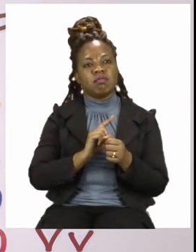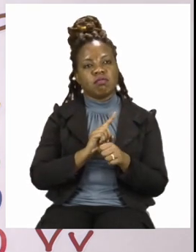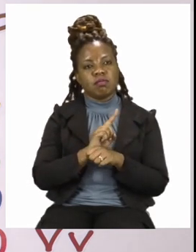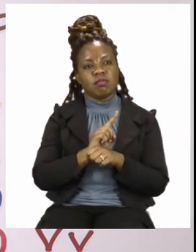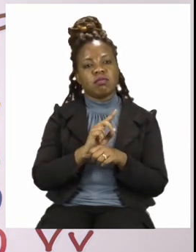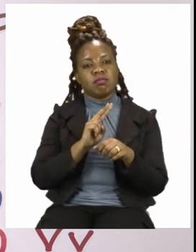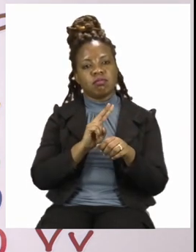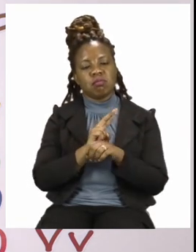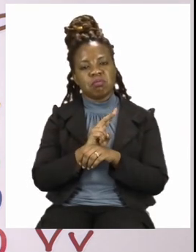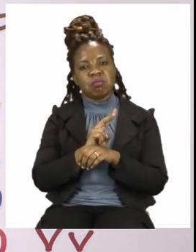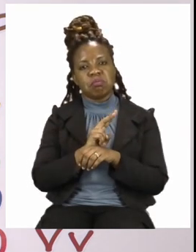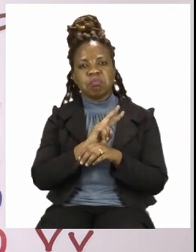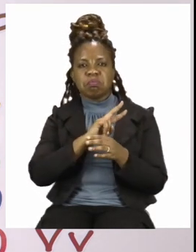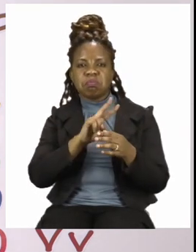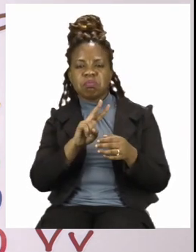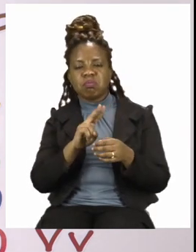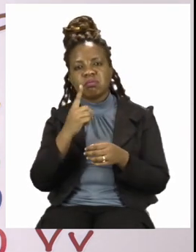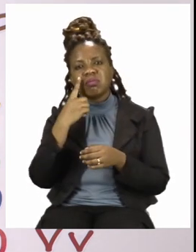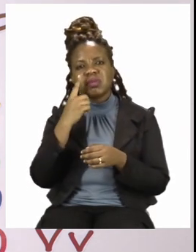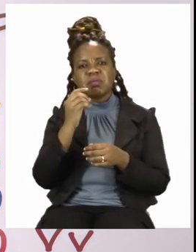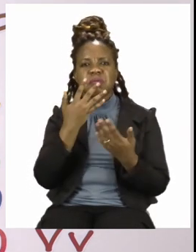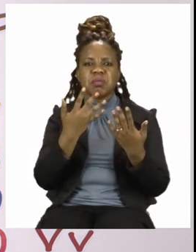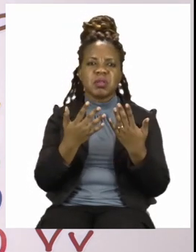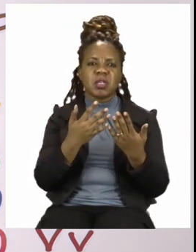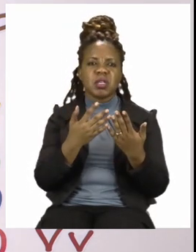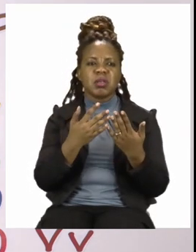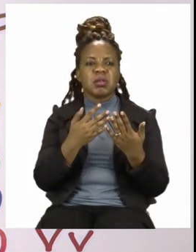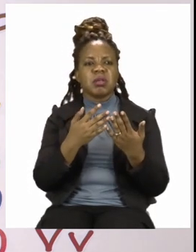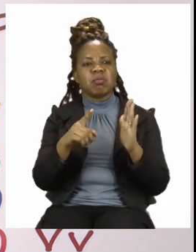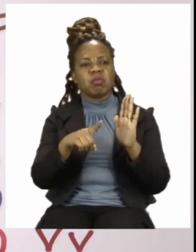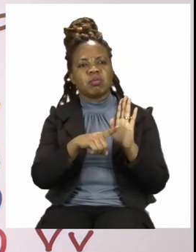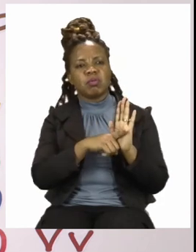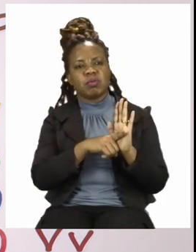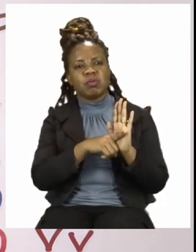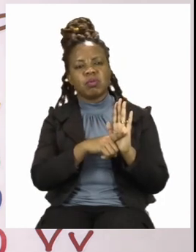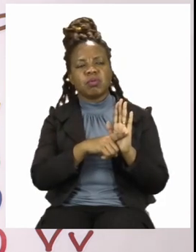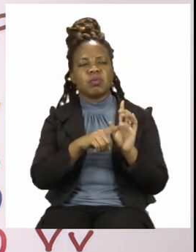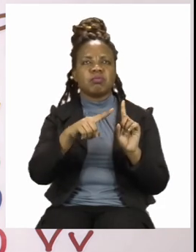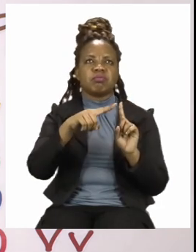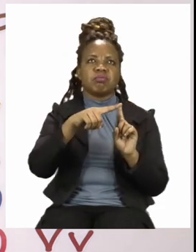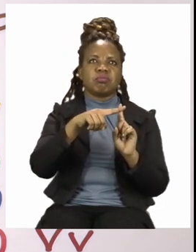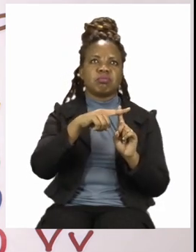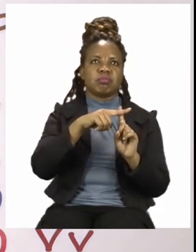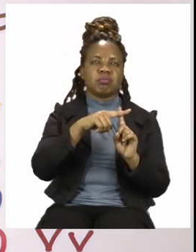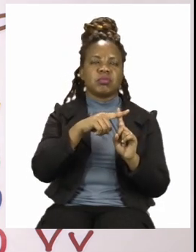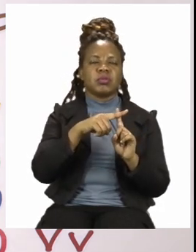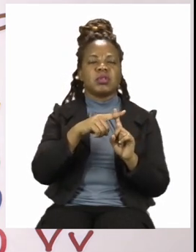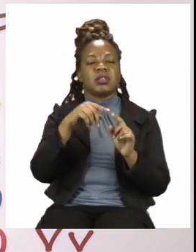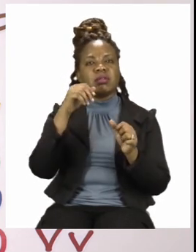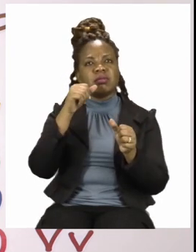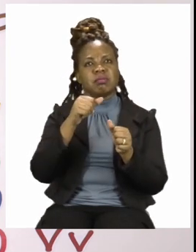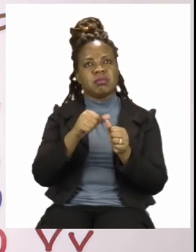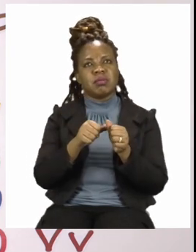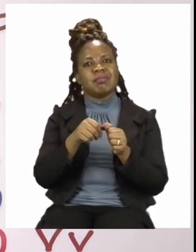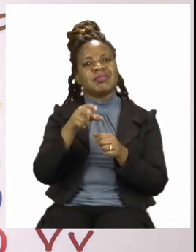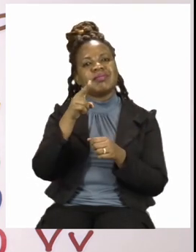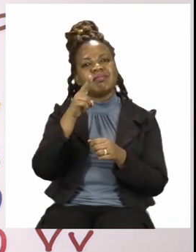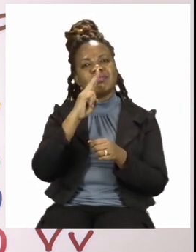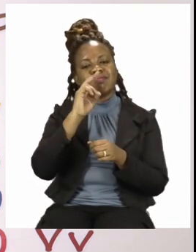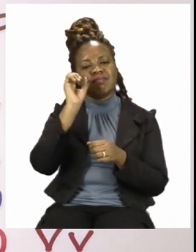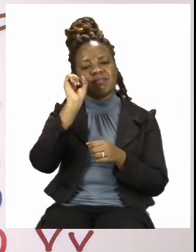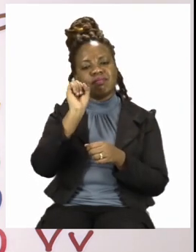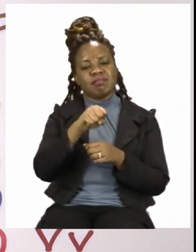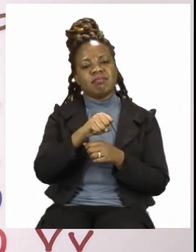sharing. And then after that, your answer must be in a sentence, just like what we did on the board.